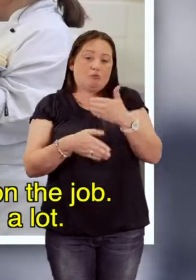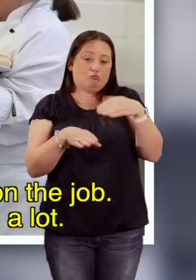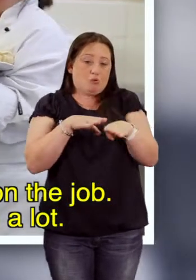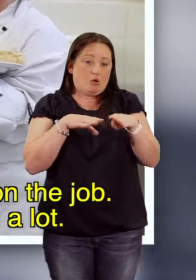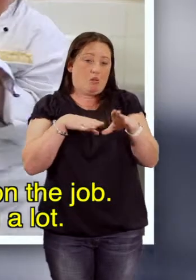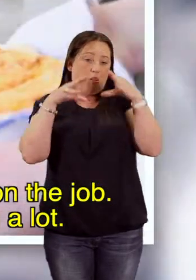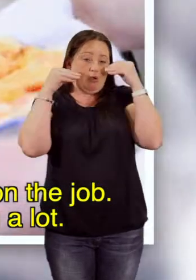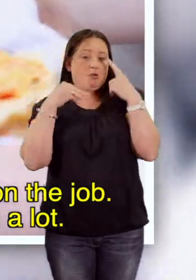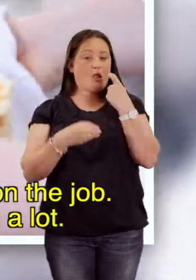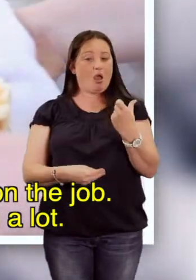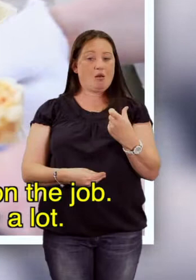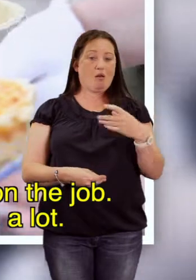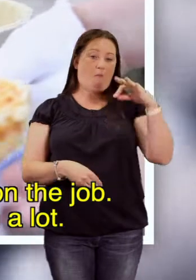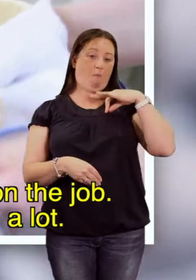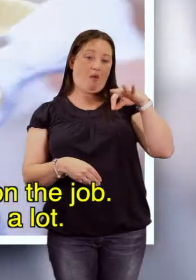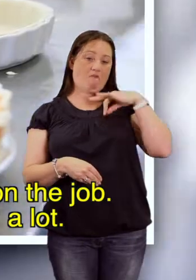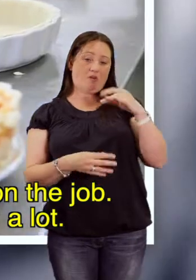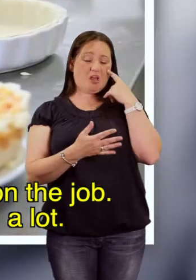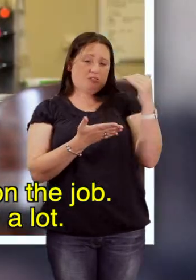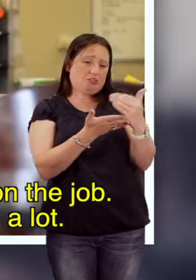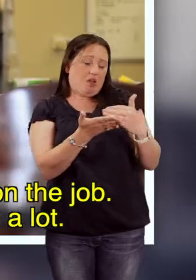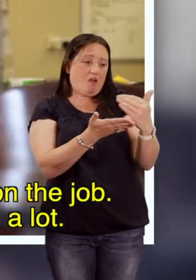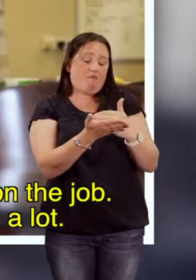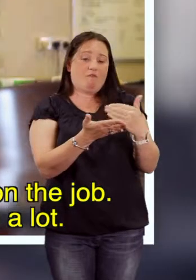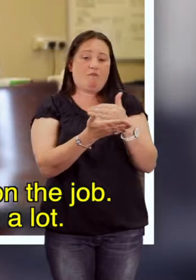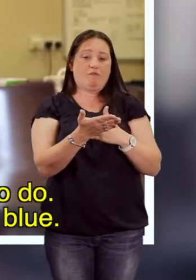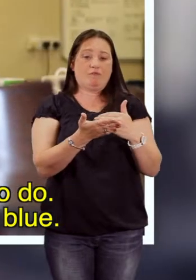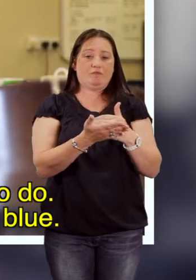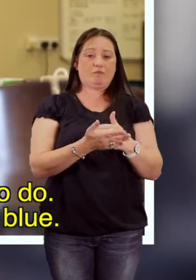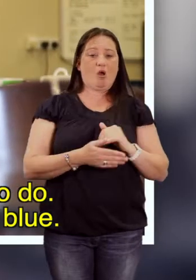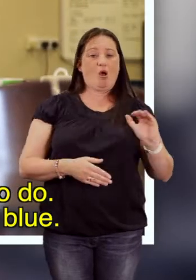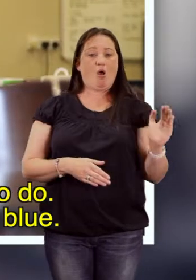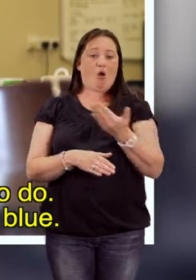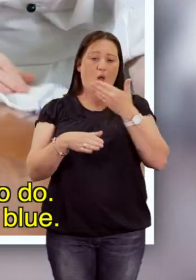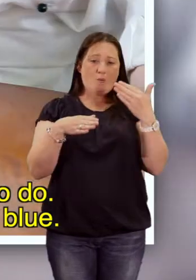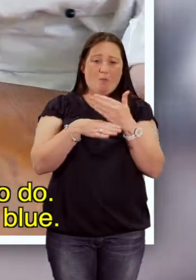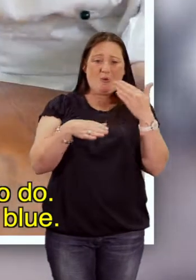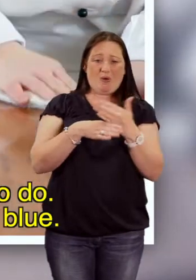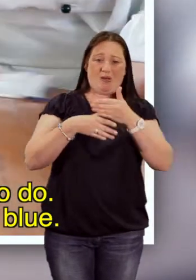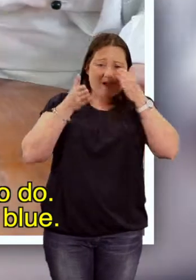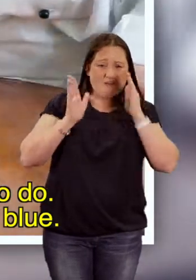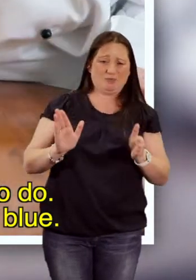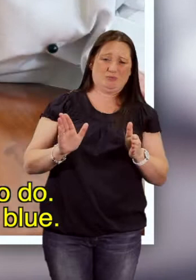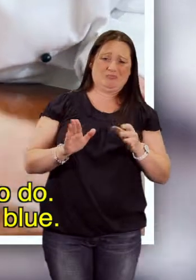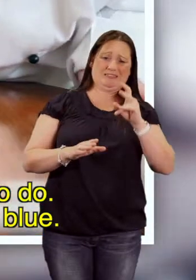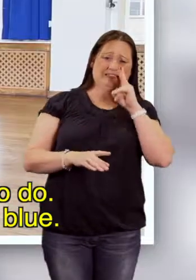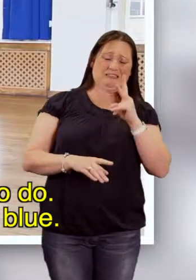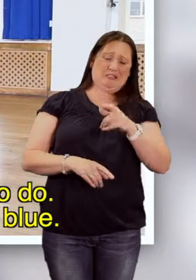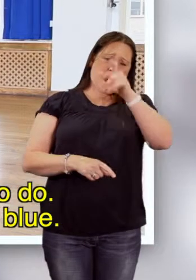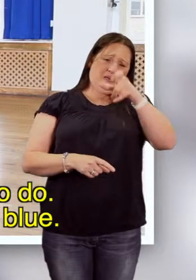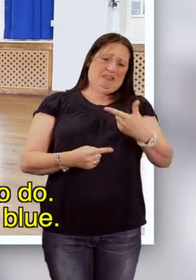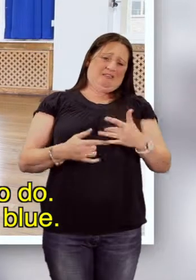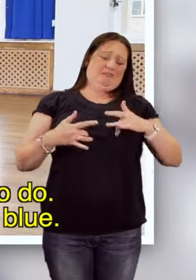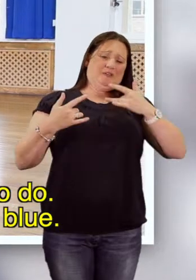can learn on the job. A benefit that could save you a lot. With all the work you have to do. I can